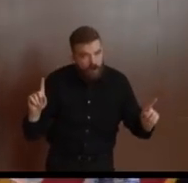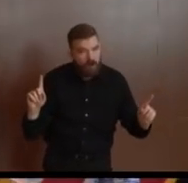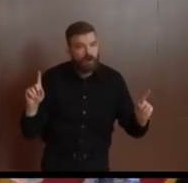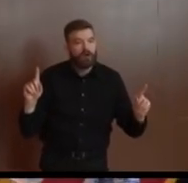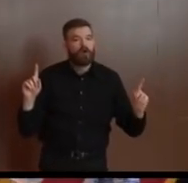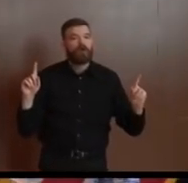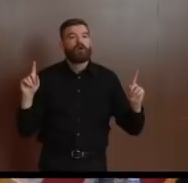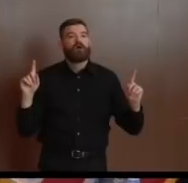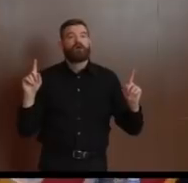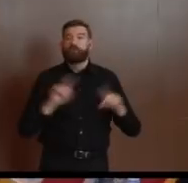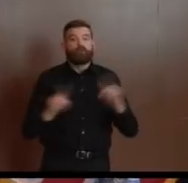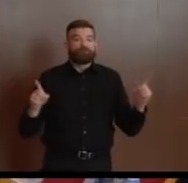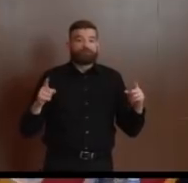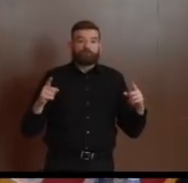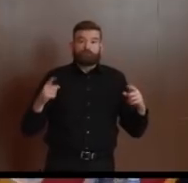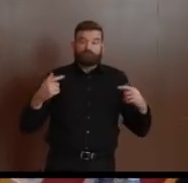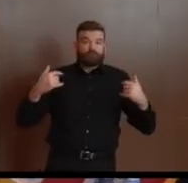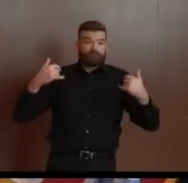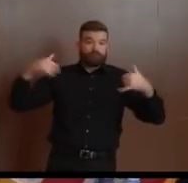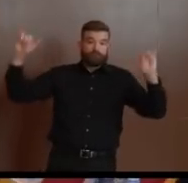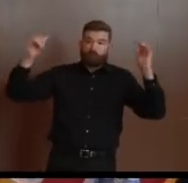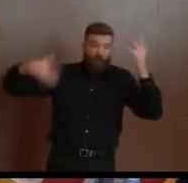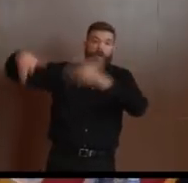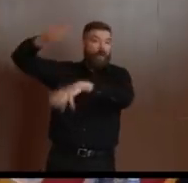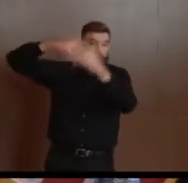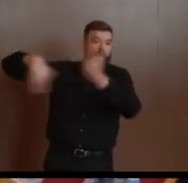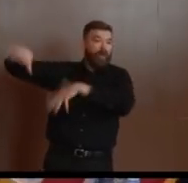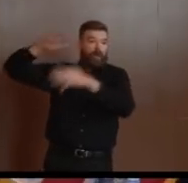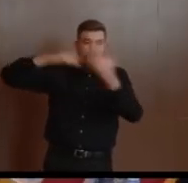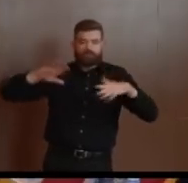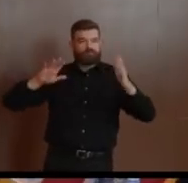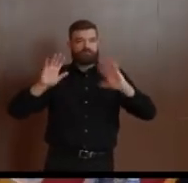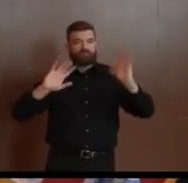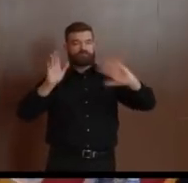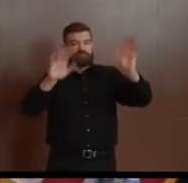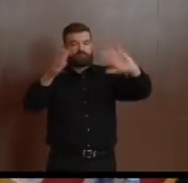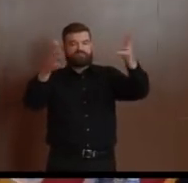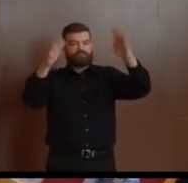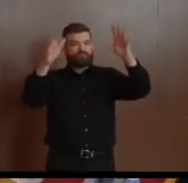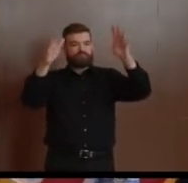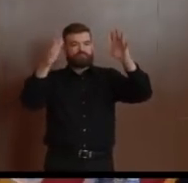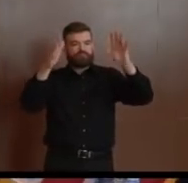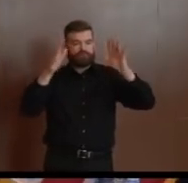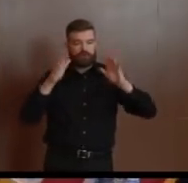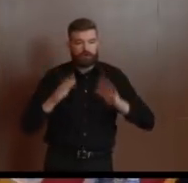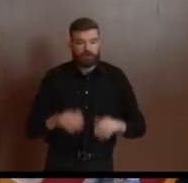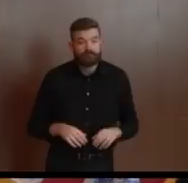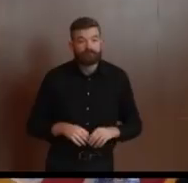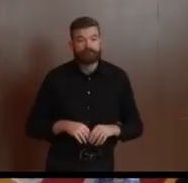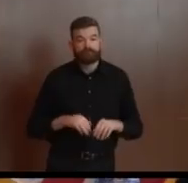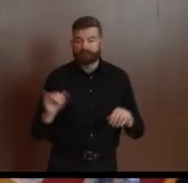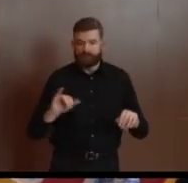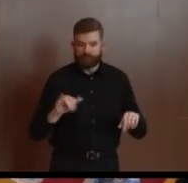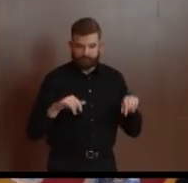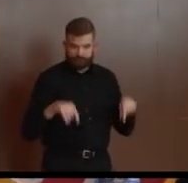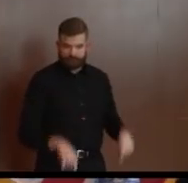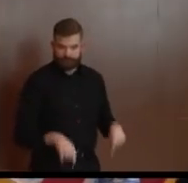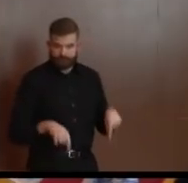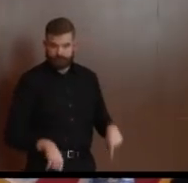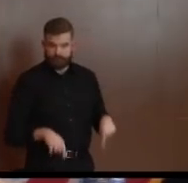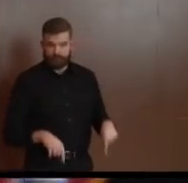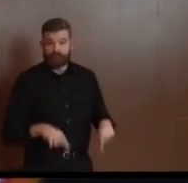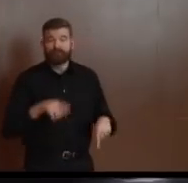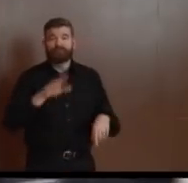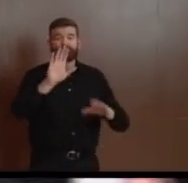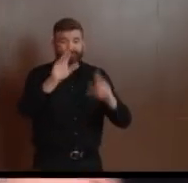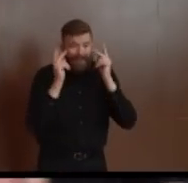I've said this many times, just as it is not a time to panic, it is just as importantly not a time for business as usual. Grebjerg, do you want to add anything to